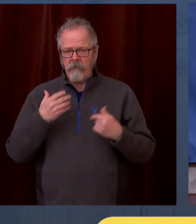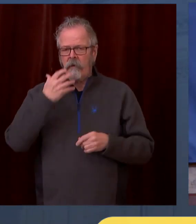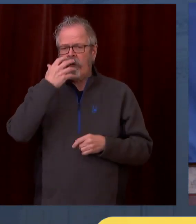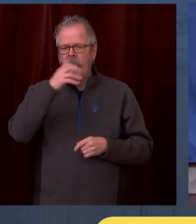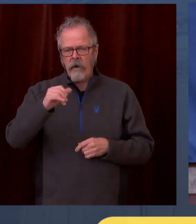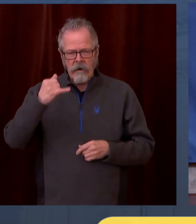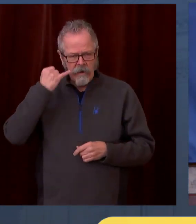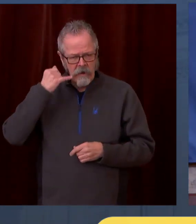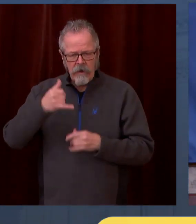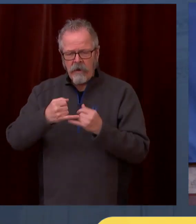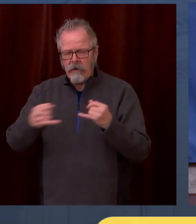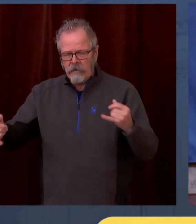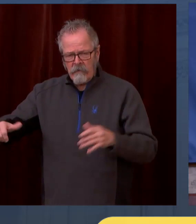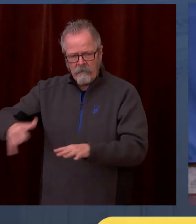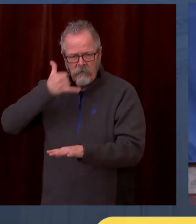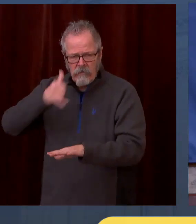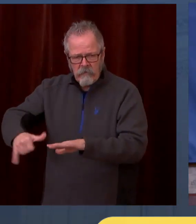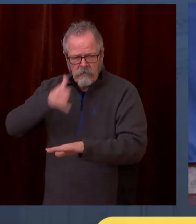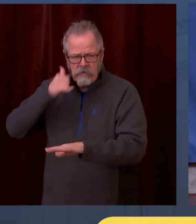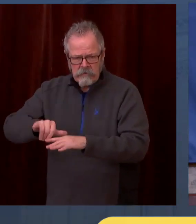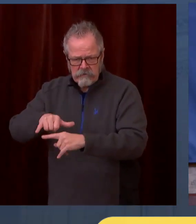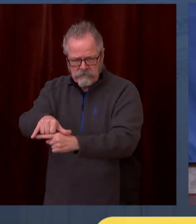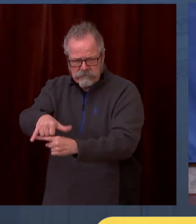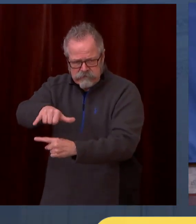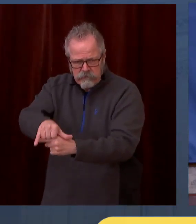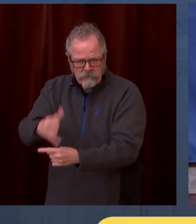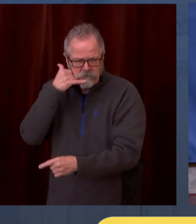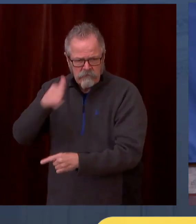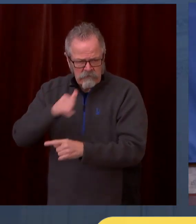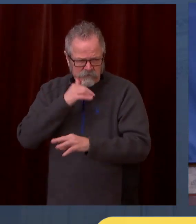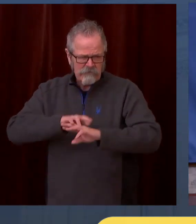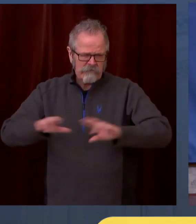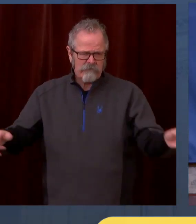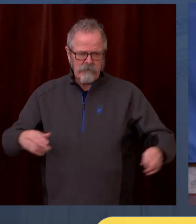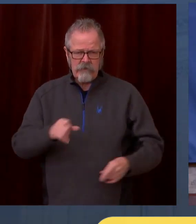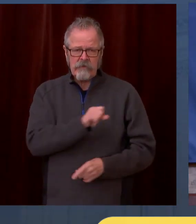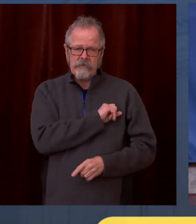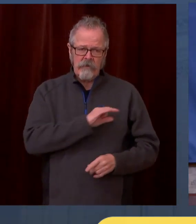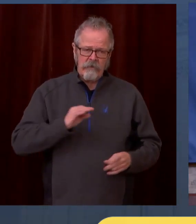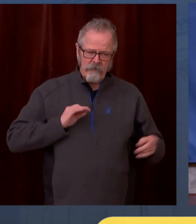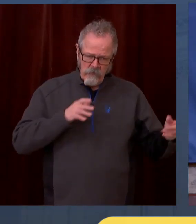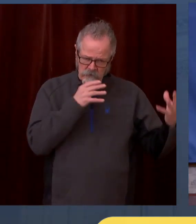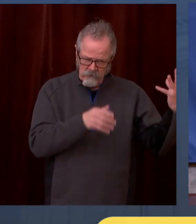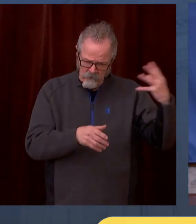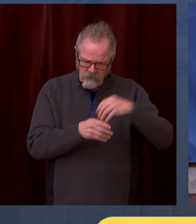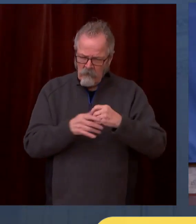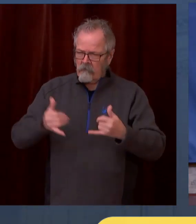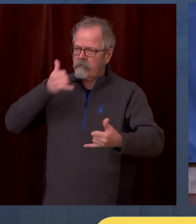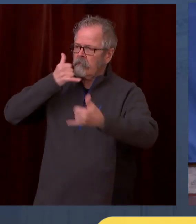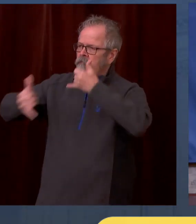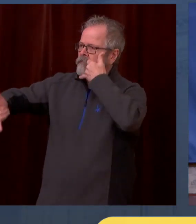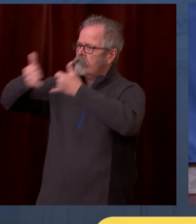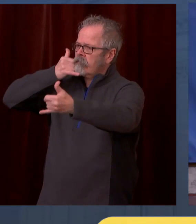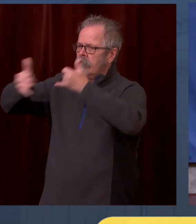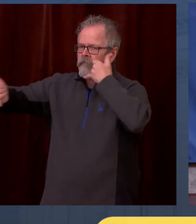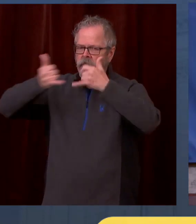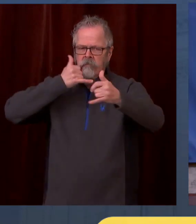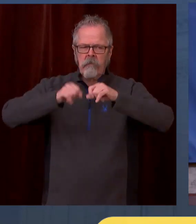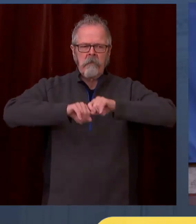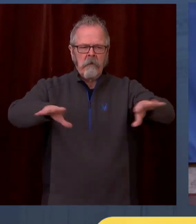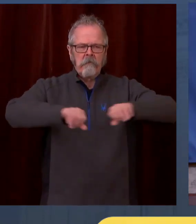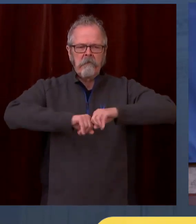will be joining hotline workers to schedule appointments. And our friends at the non-profit Challenge Seattle group